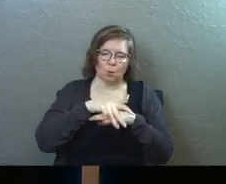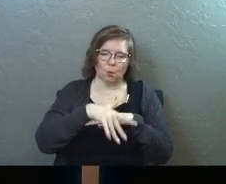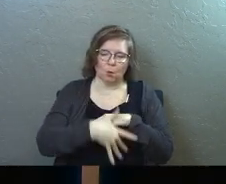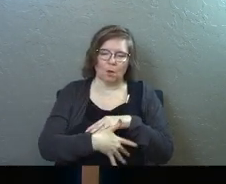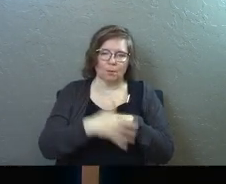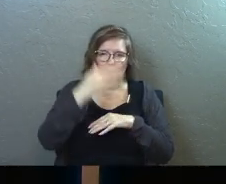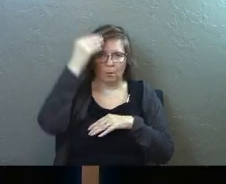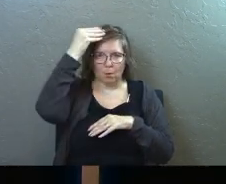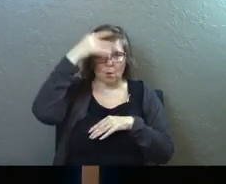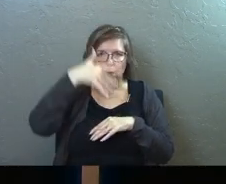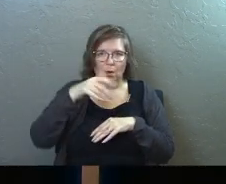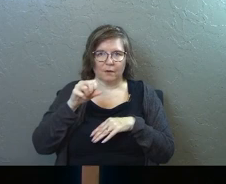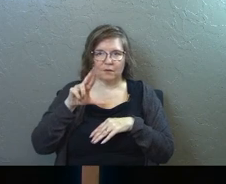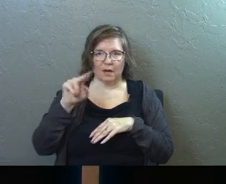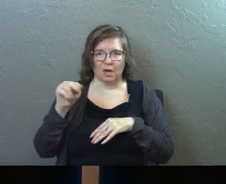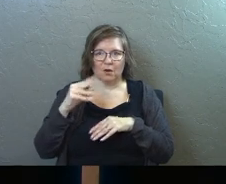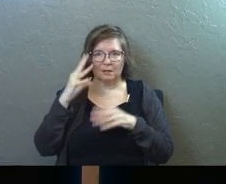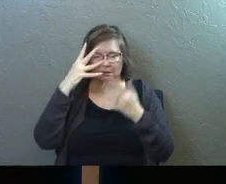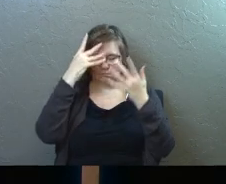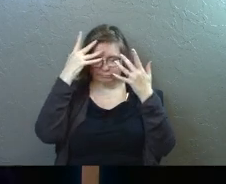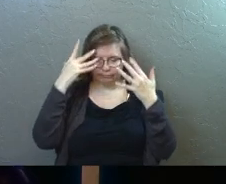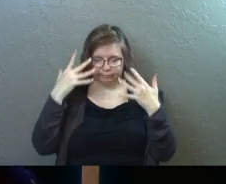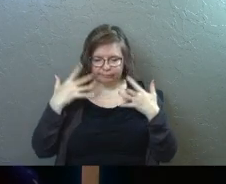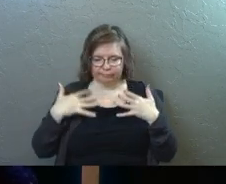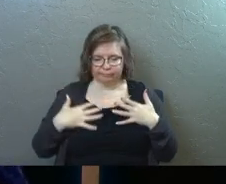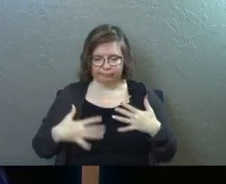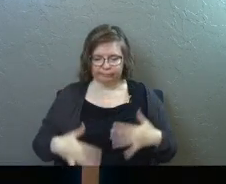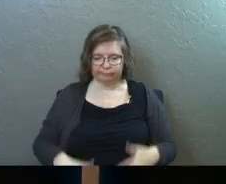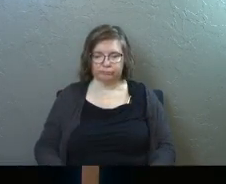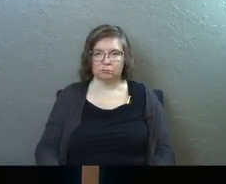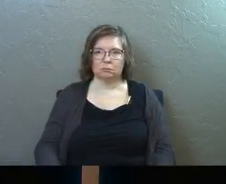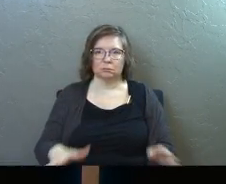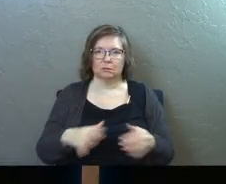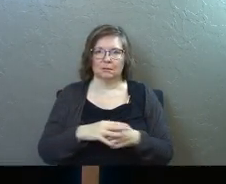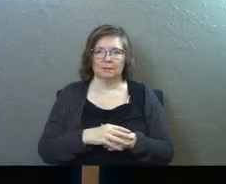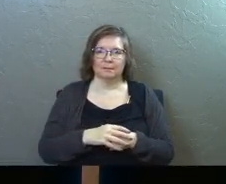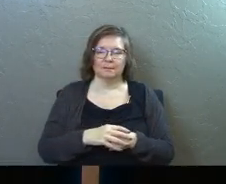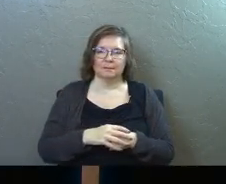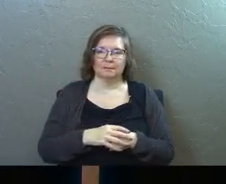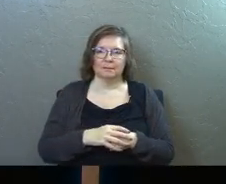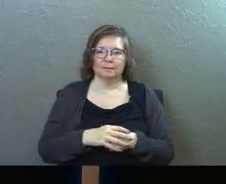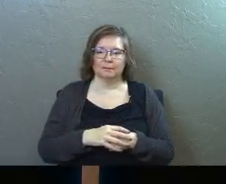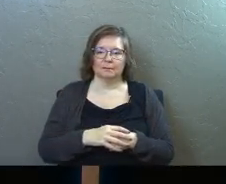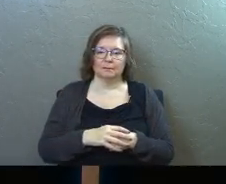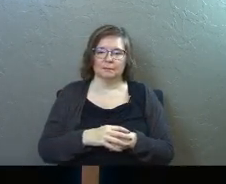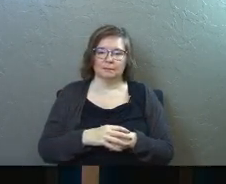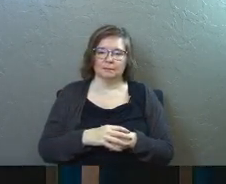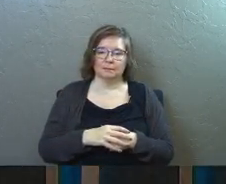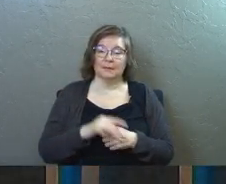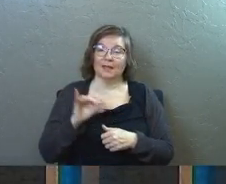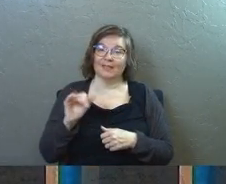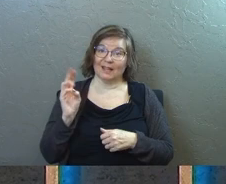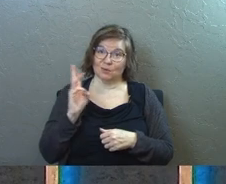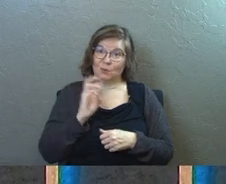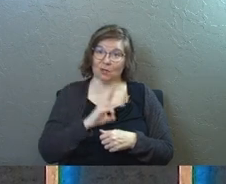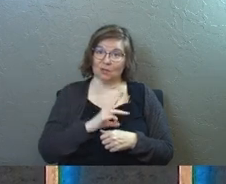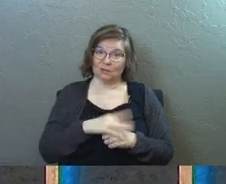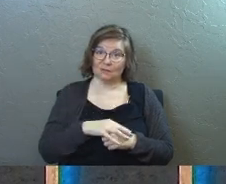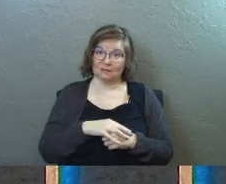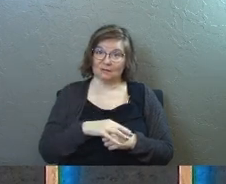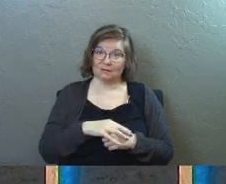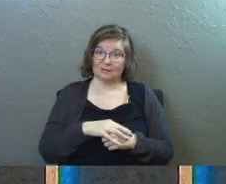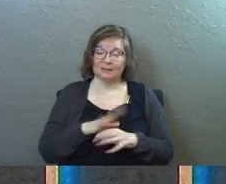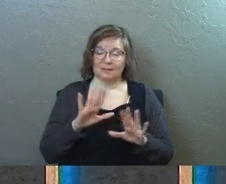over Aaron's head that ran down his beard and onto the border of his robe that's weird isn't it